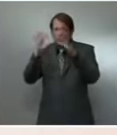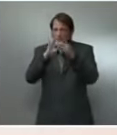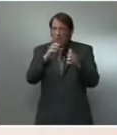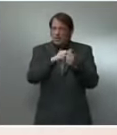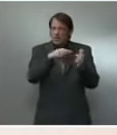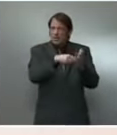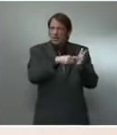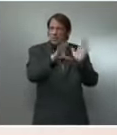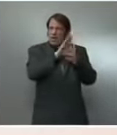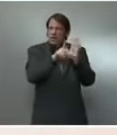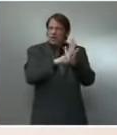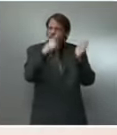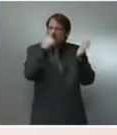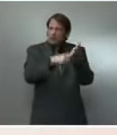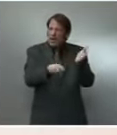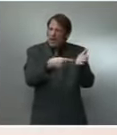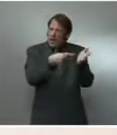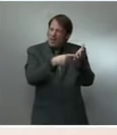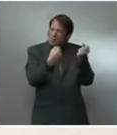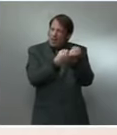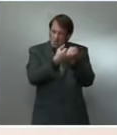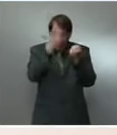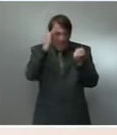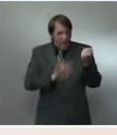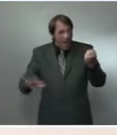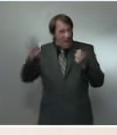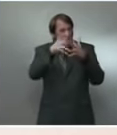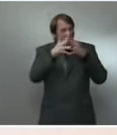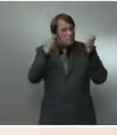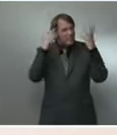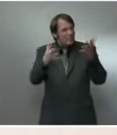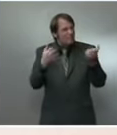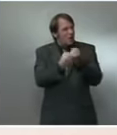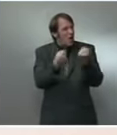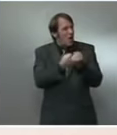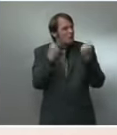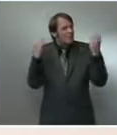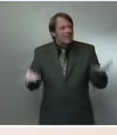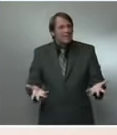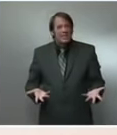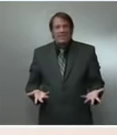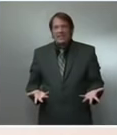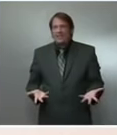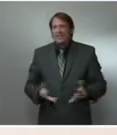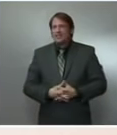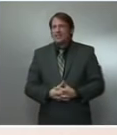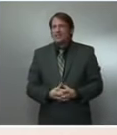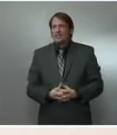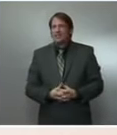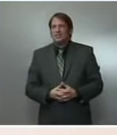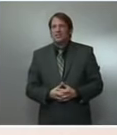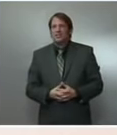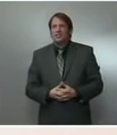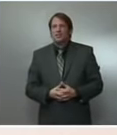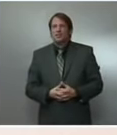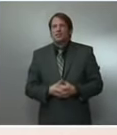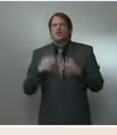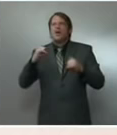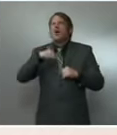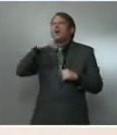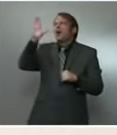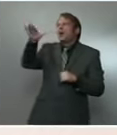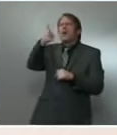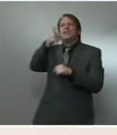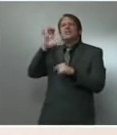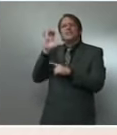Go ahead, Jennifer. Oh, thanks. On the cyber attacks and the sanctions on Russia yesterday, a spokesman for the Kremlin says